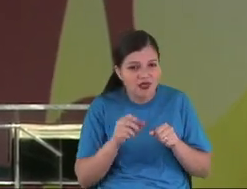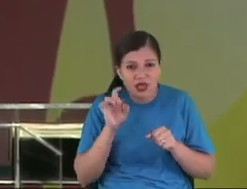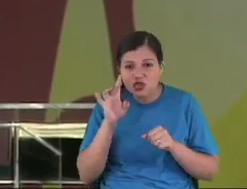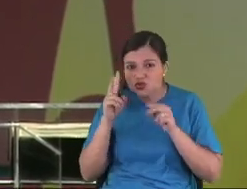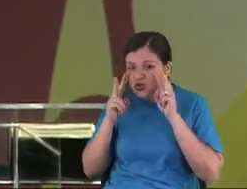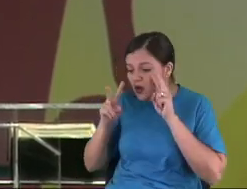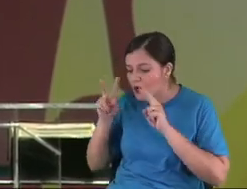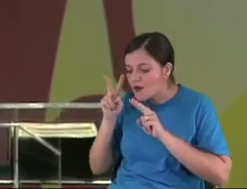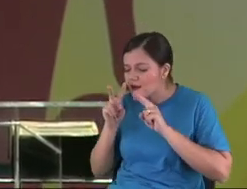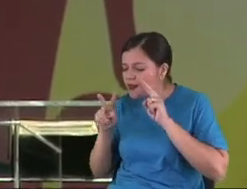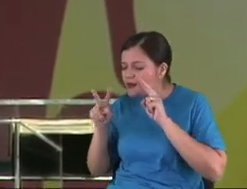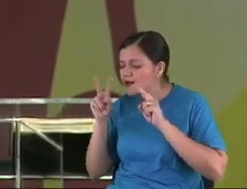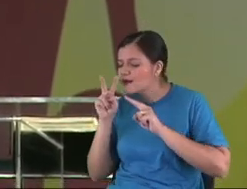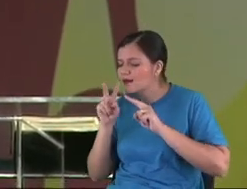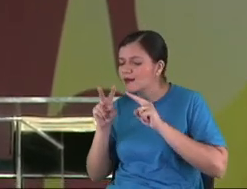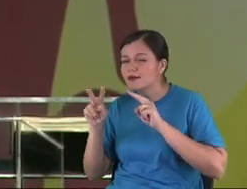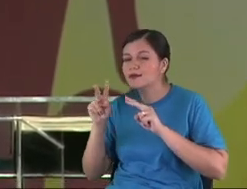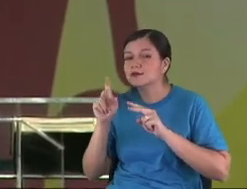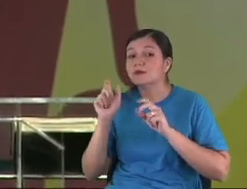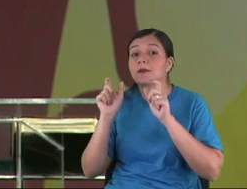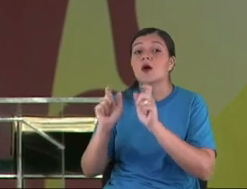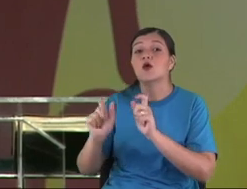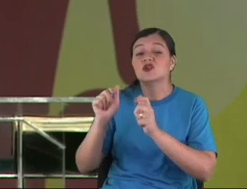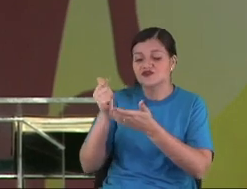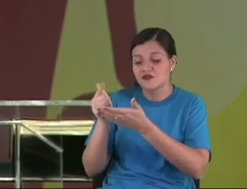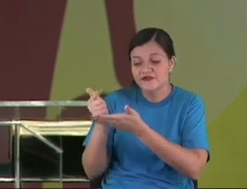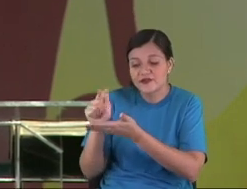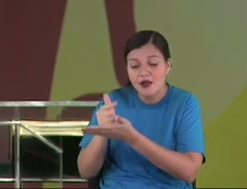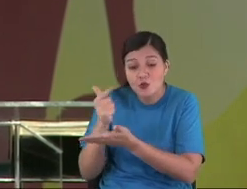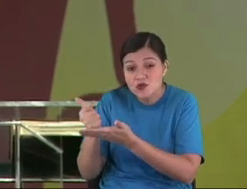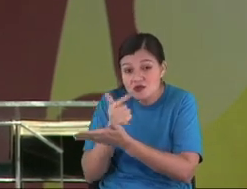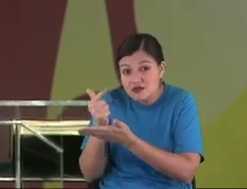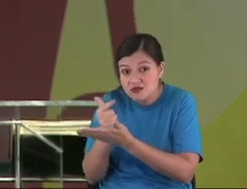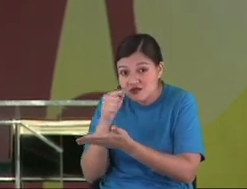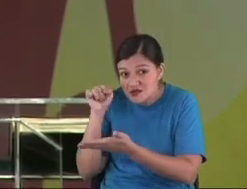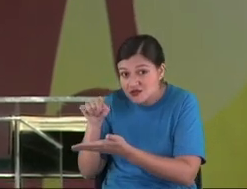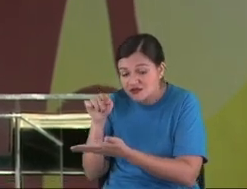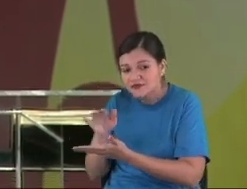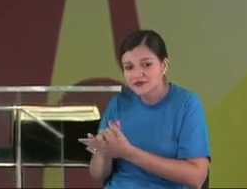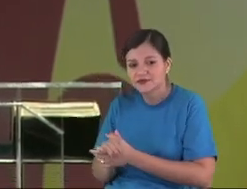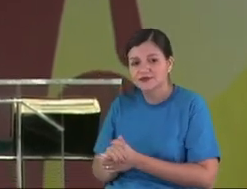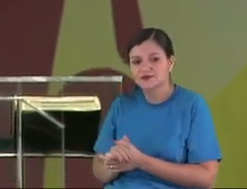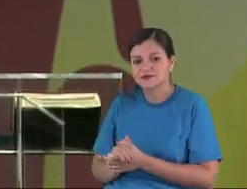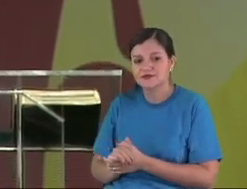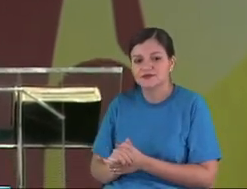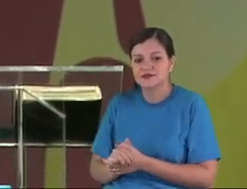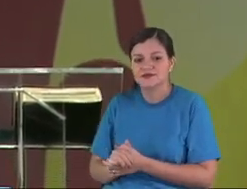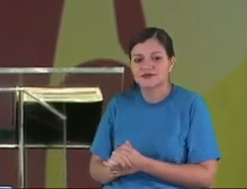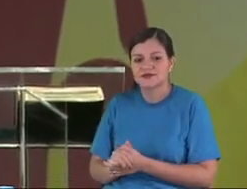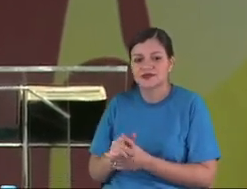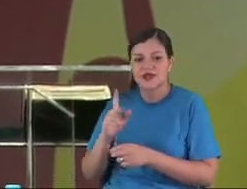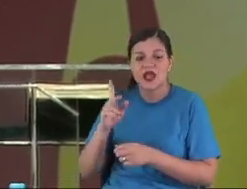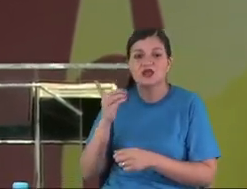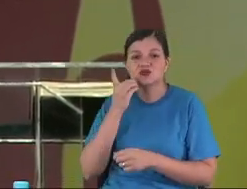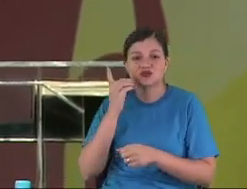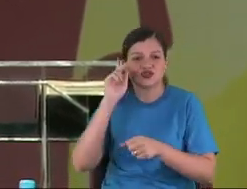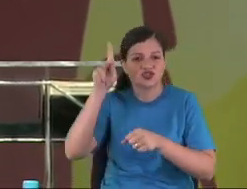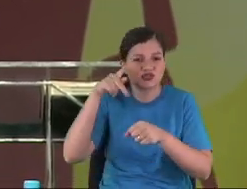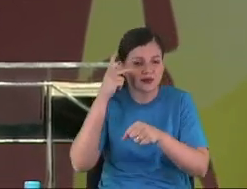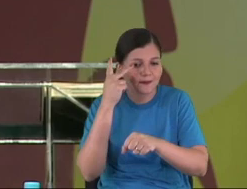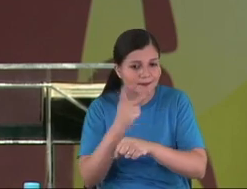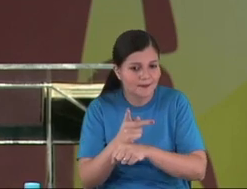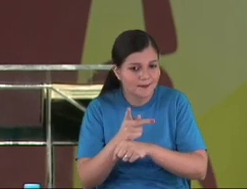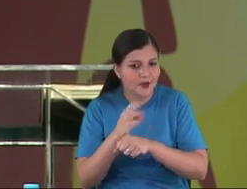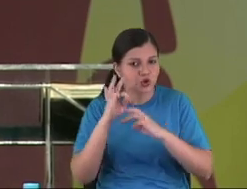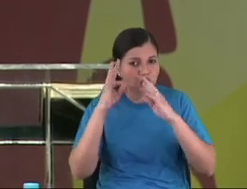themes, the subject. I was hearing about the magazine story. And the next